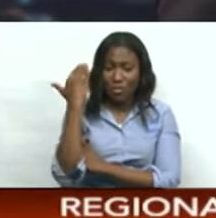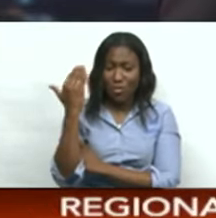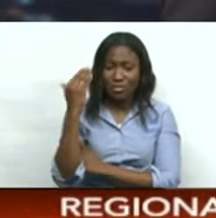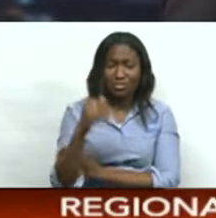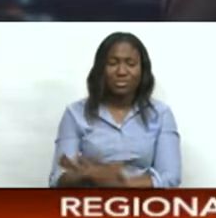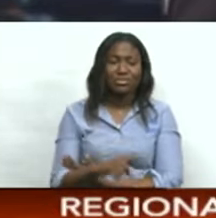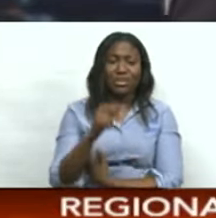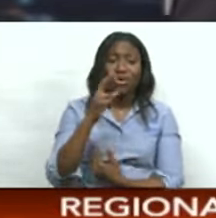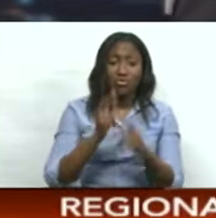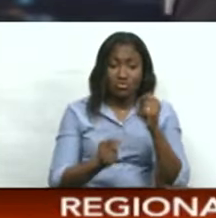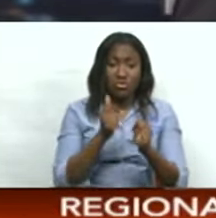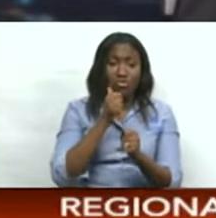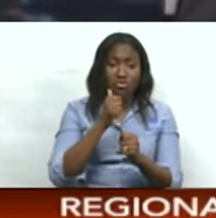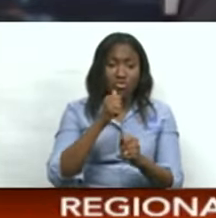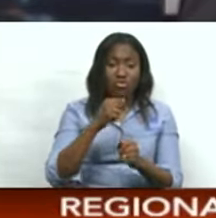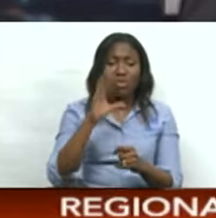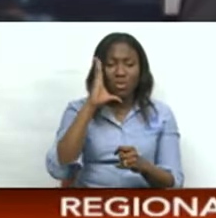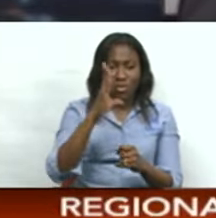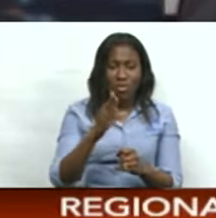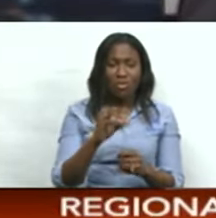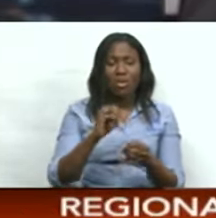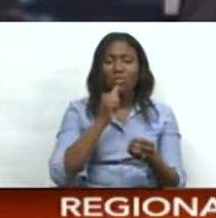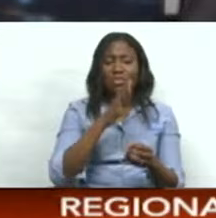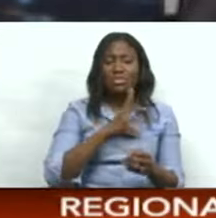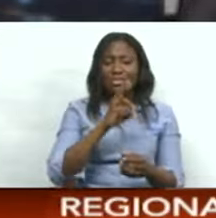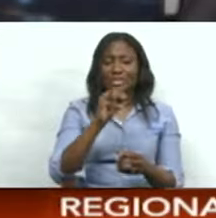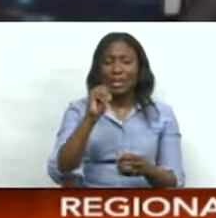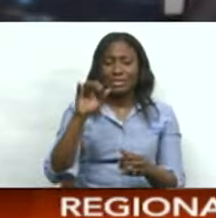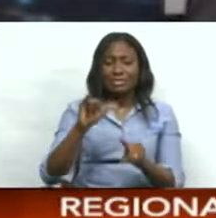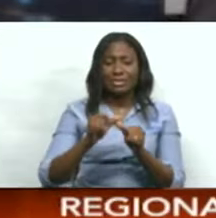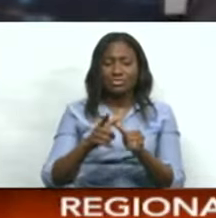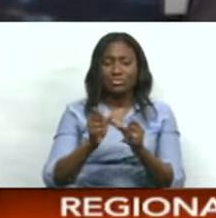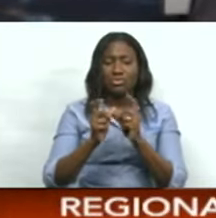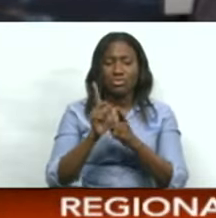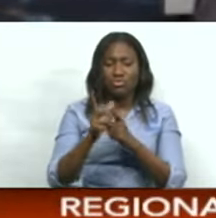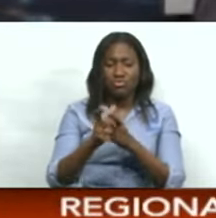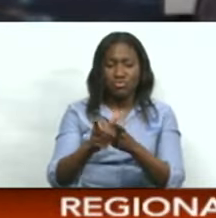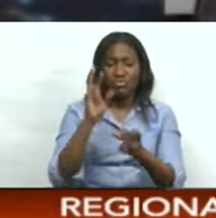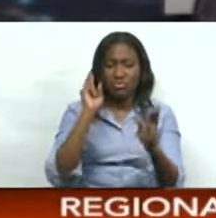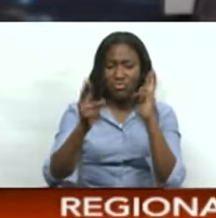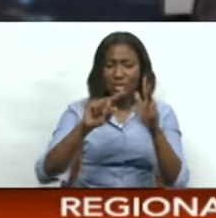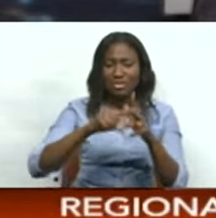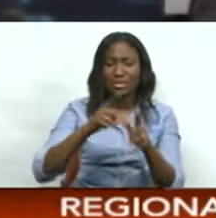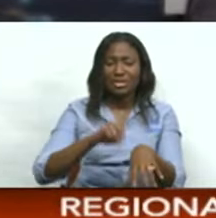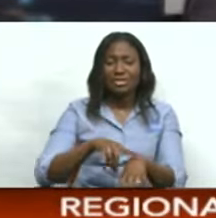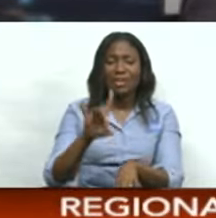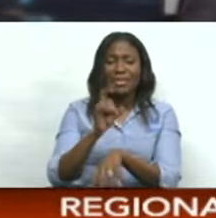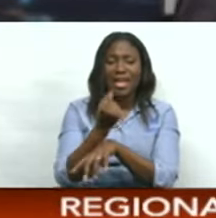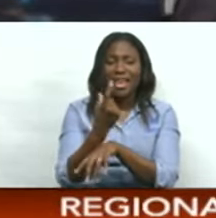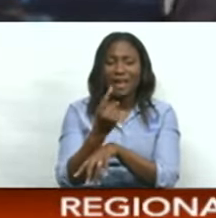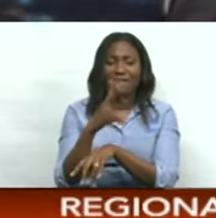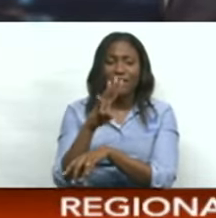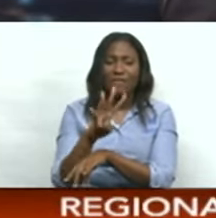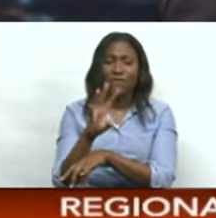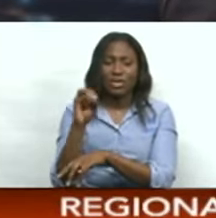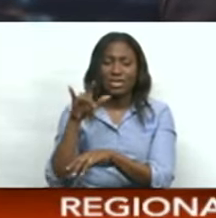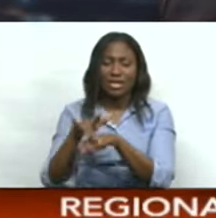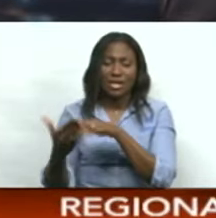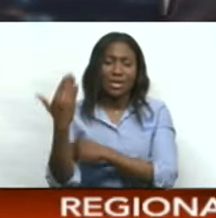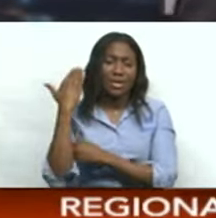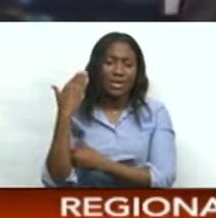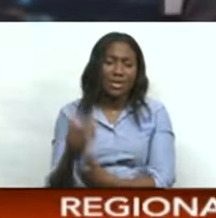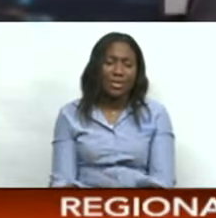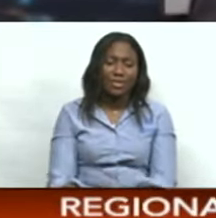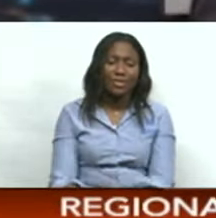Michelle Liayi goes in heat number four in the women's 60-meter heat. That is expected to begin at around 11.40 a.m.